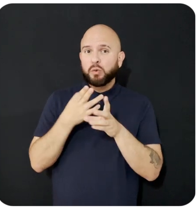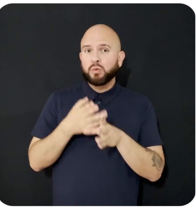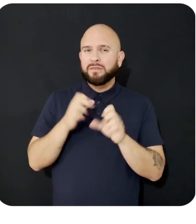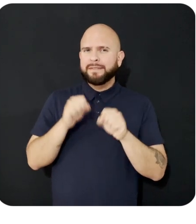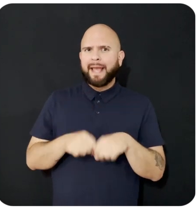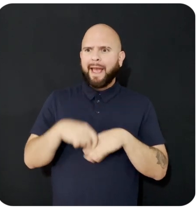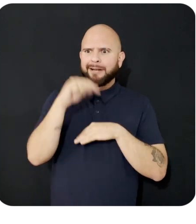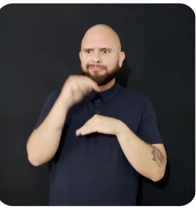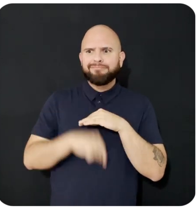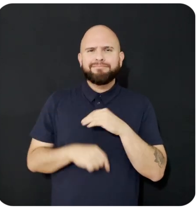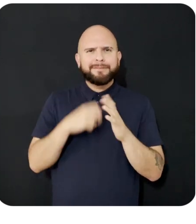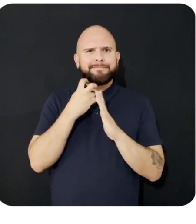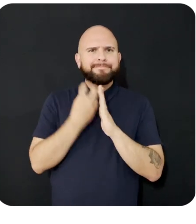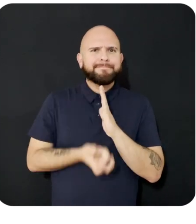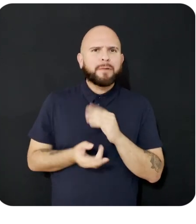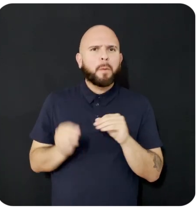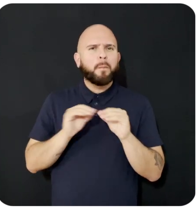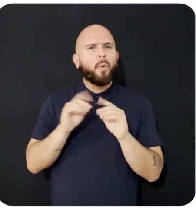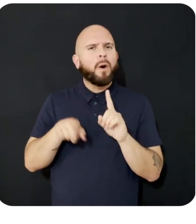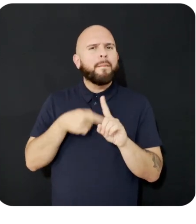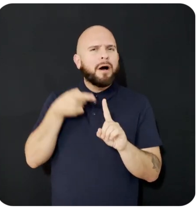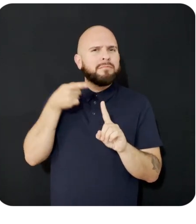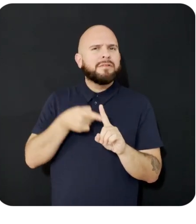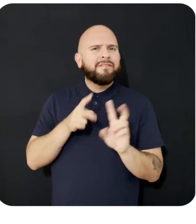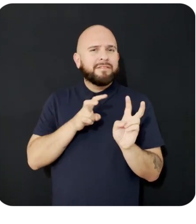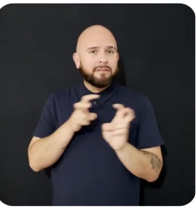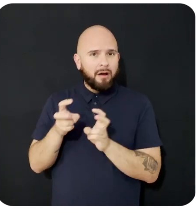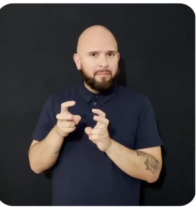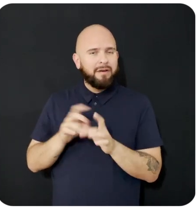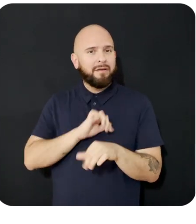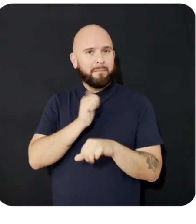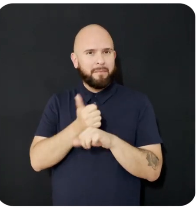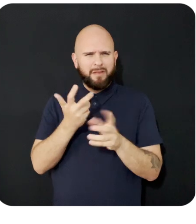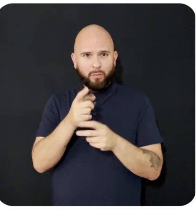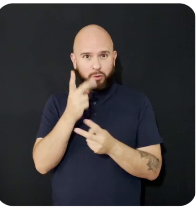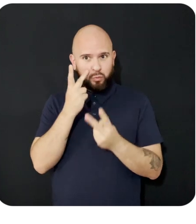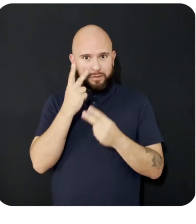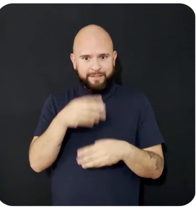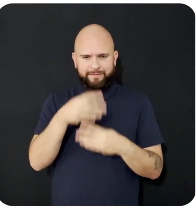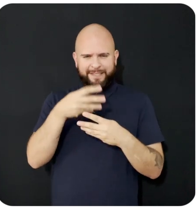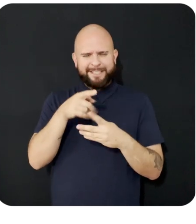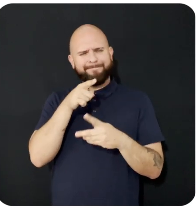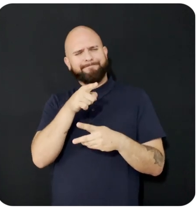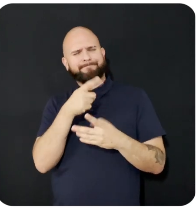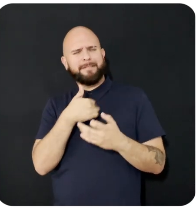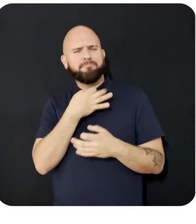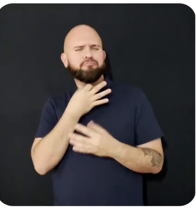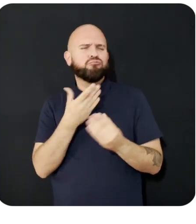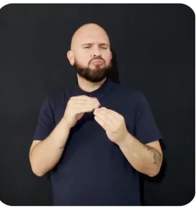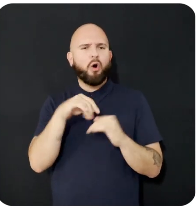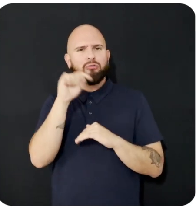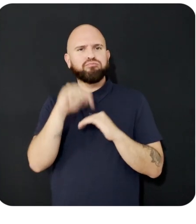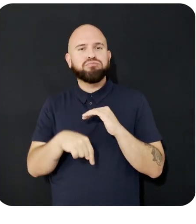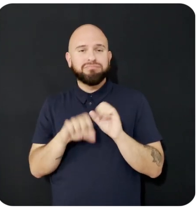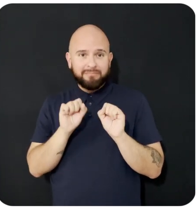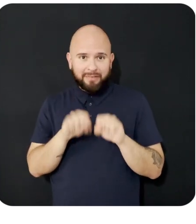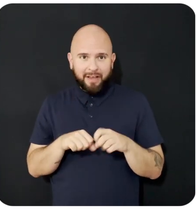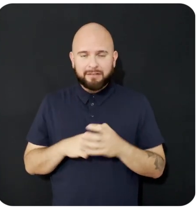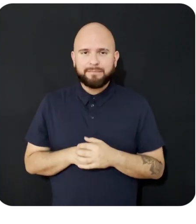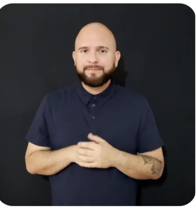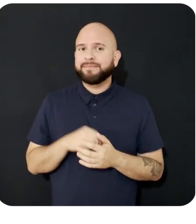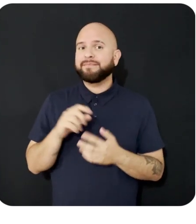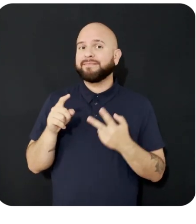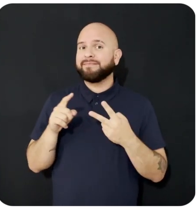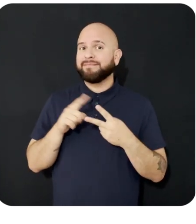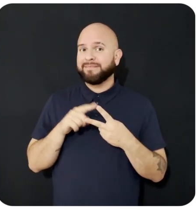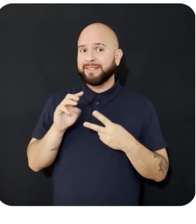about a topic based on the posts they see on their feed. Meta AI launched at Connect last year, and we have